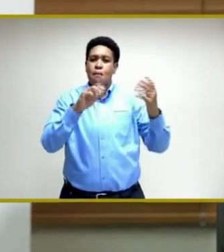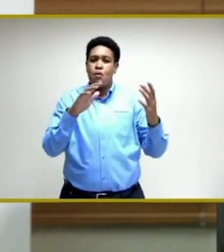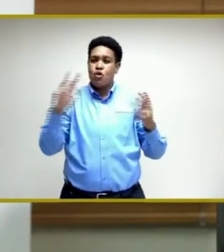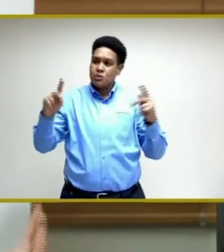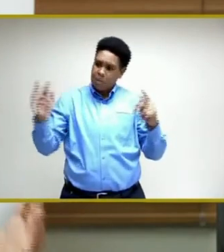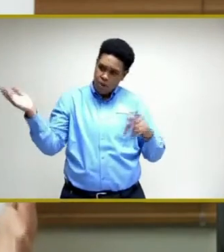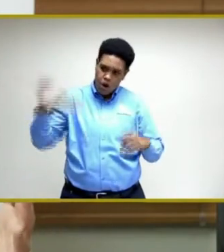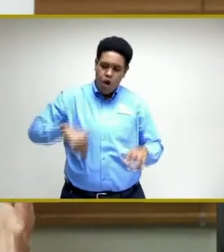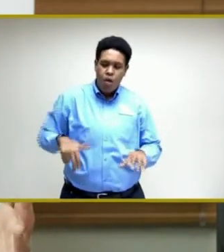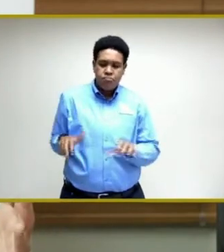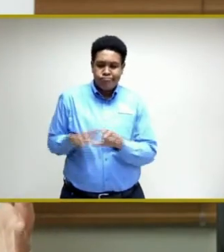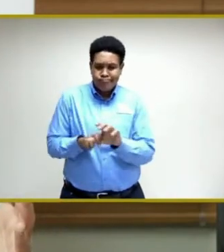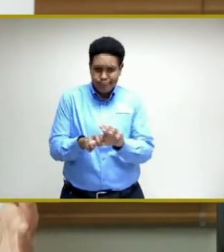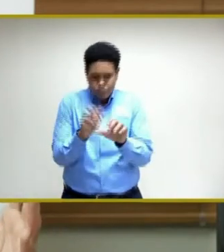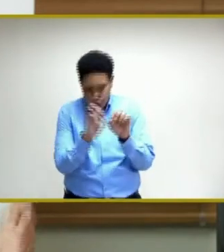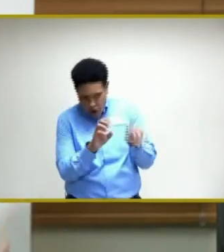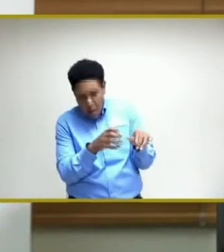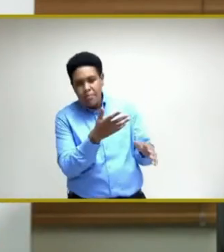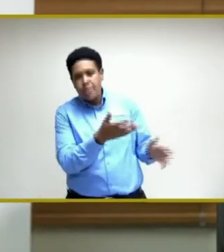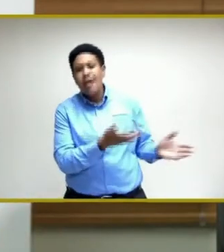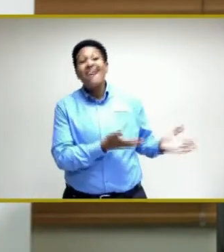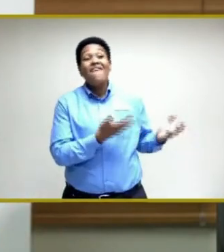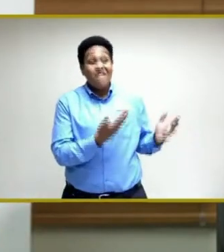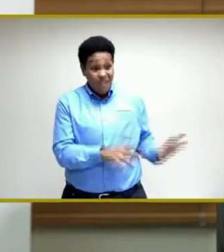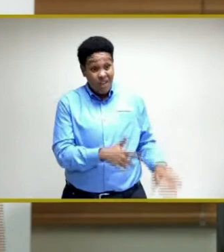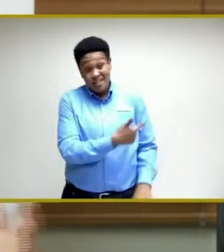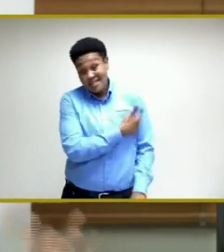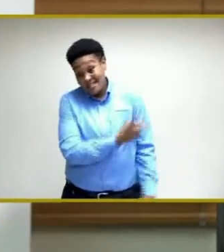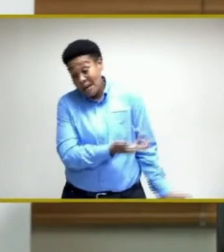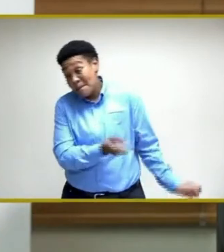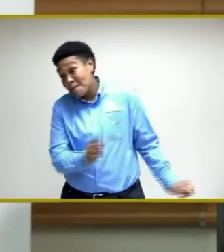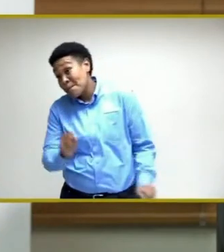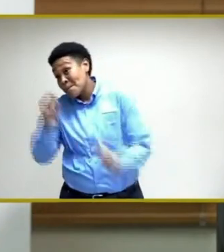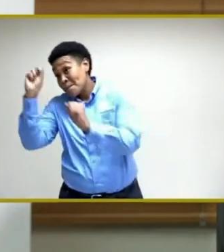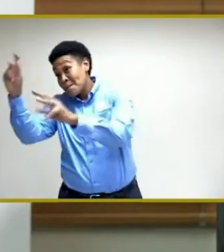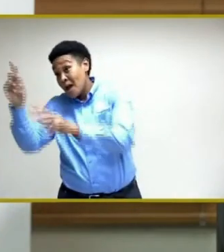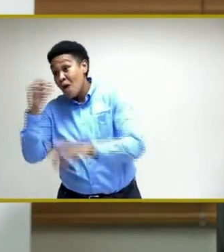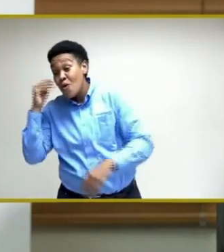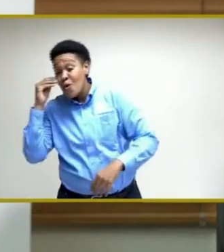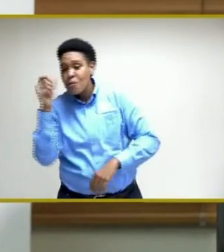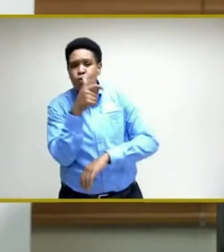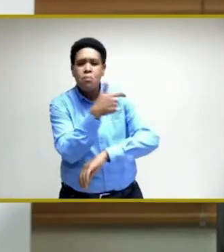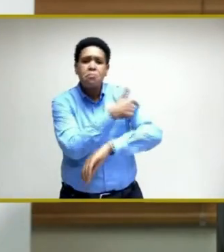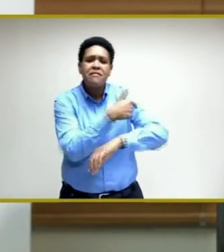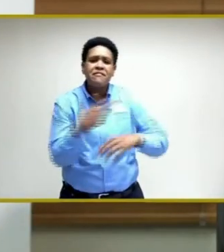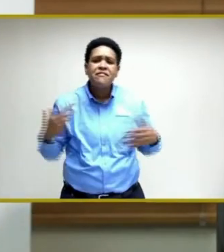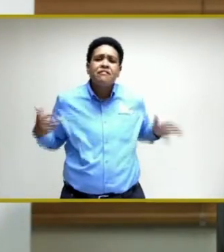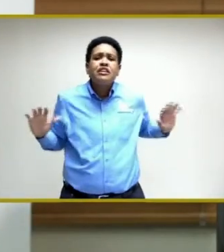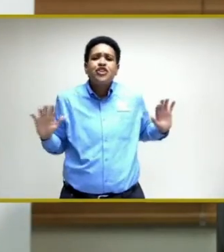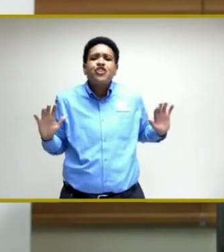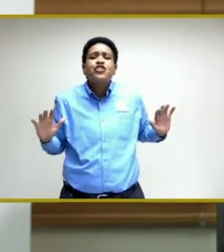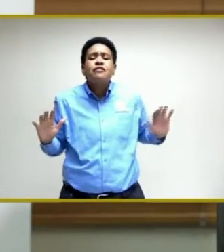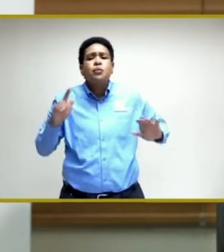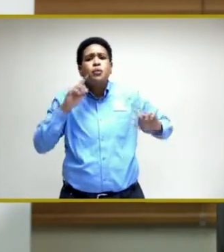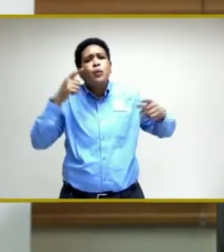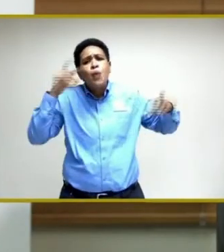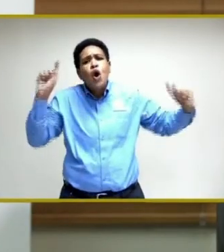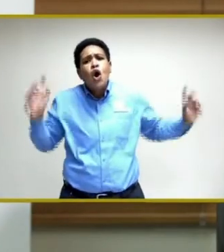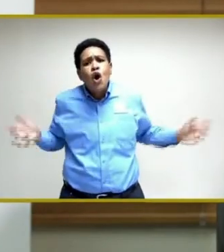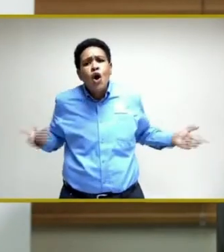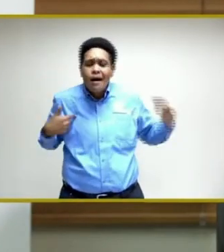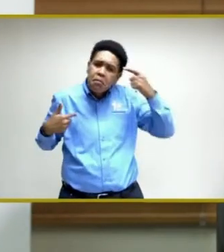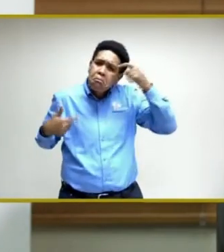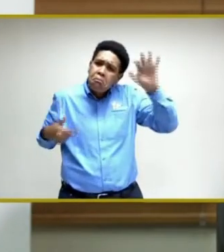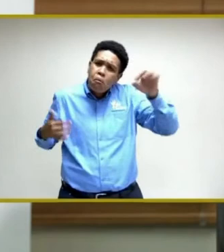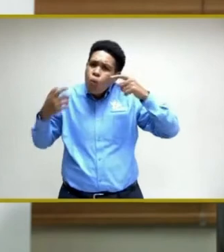people out, getting them inoculated, taking those who we needed to help back home. And it worked. I think it